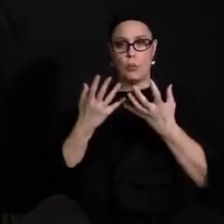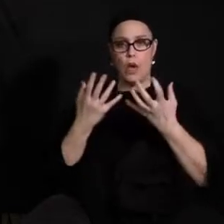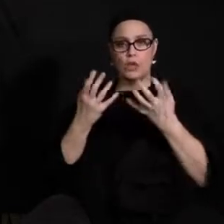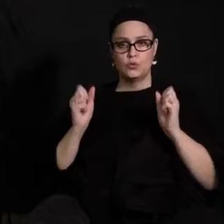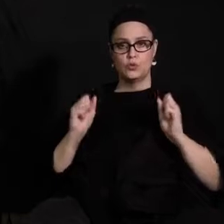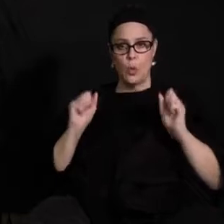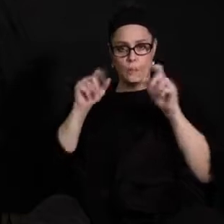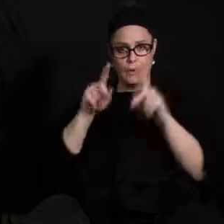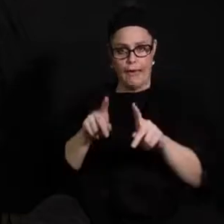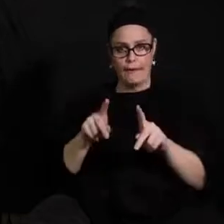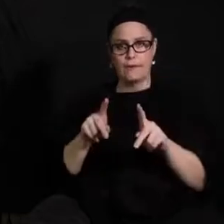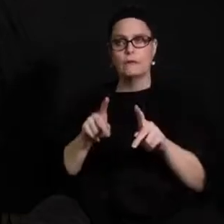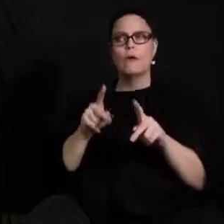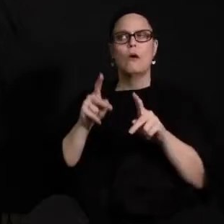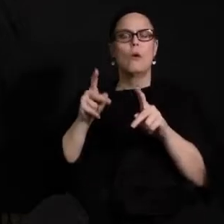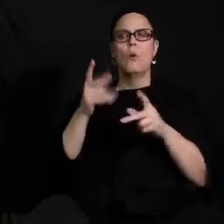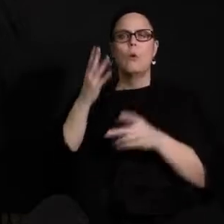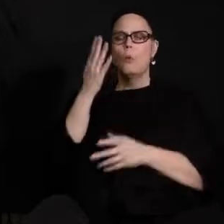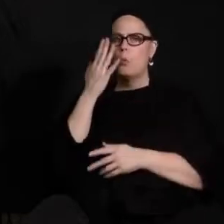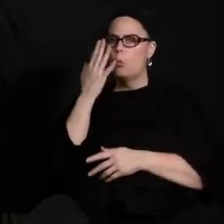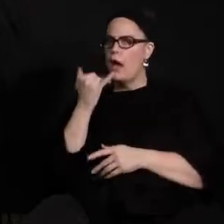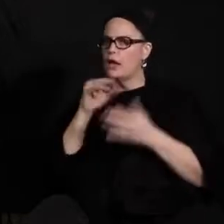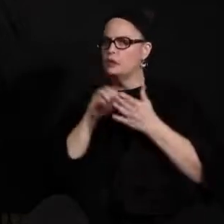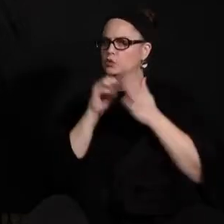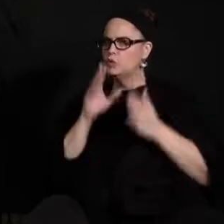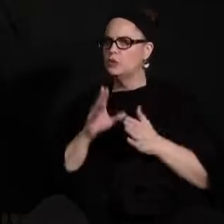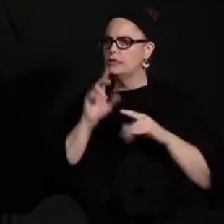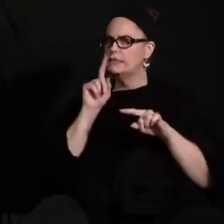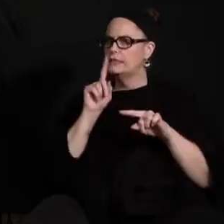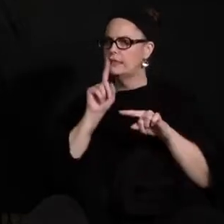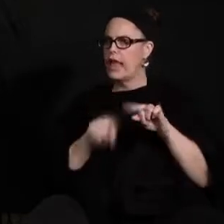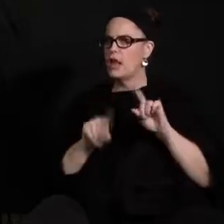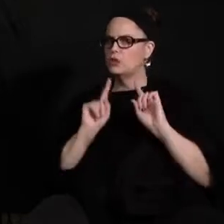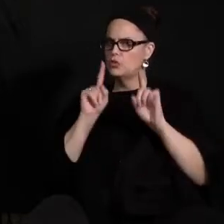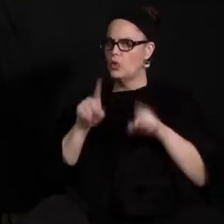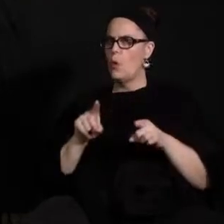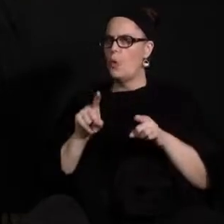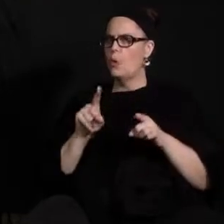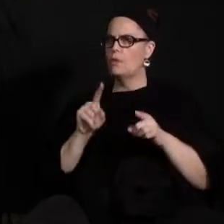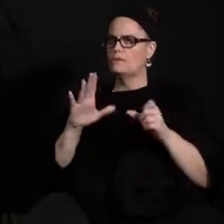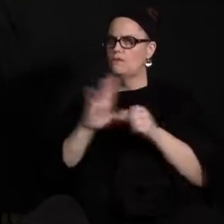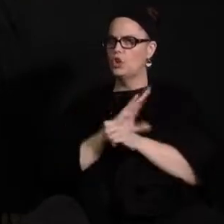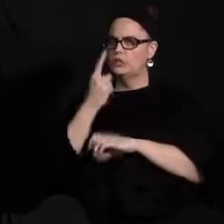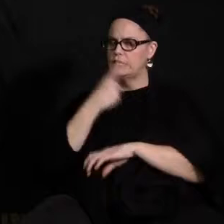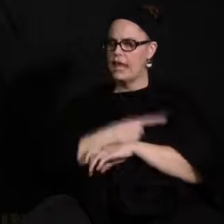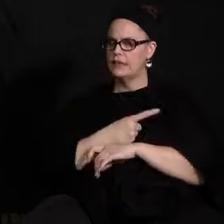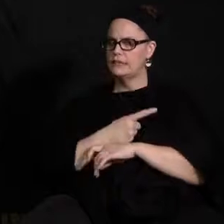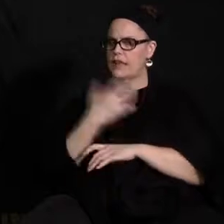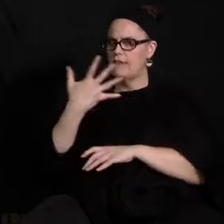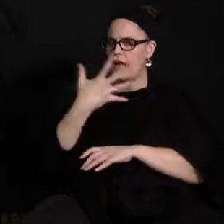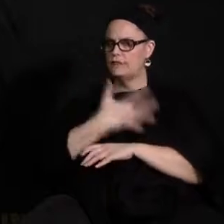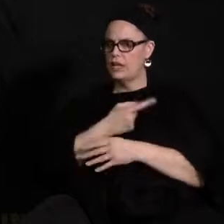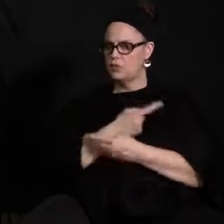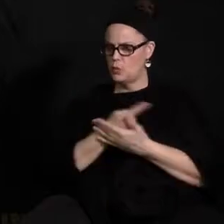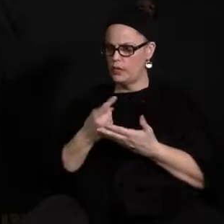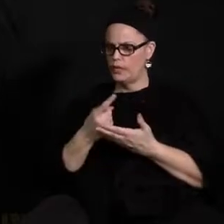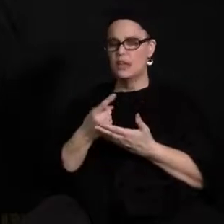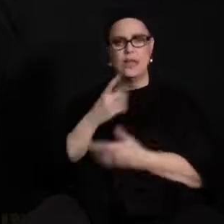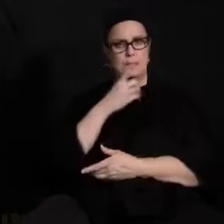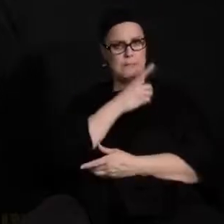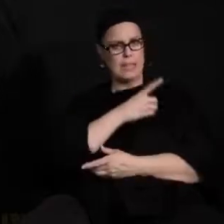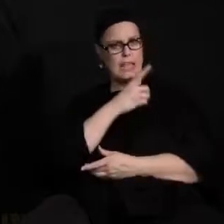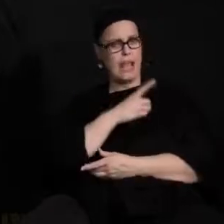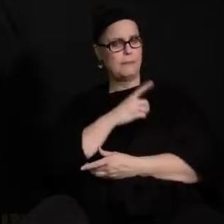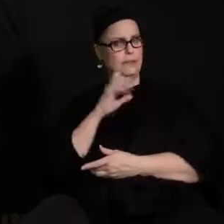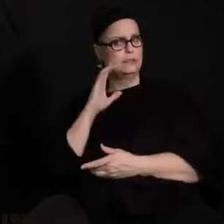is there a reason why students are not able to return for full days and five days a week minneapolis appears to be allowing their